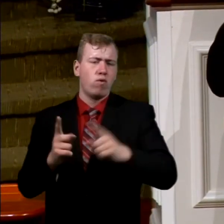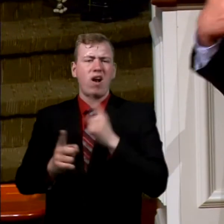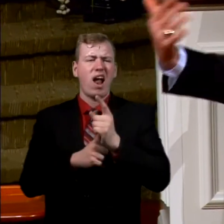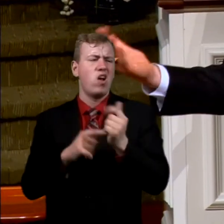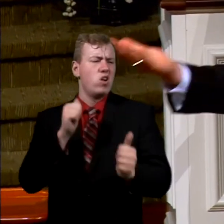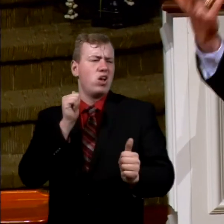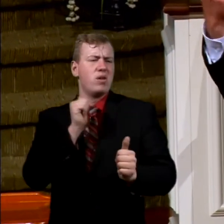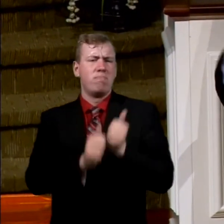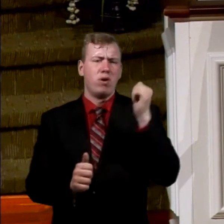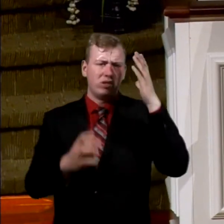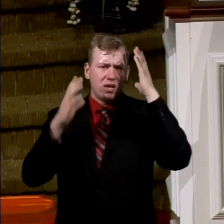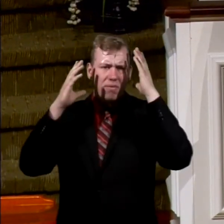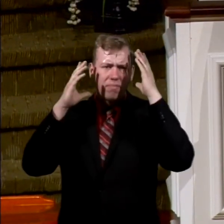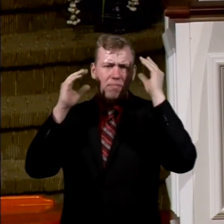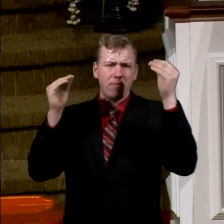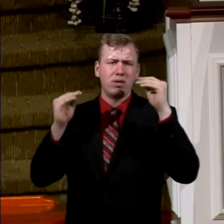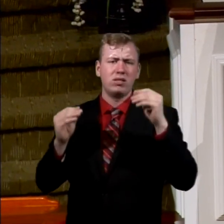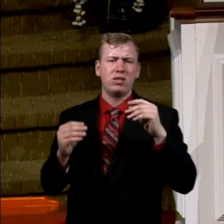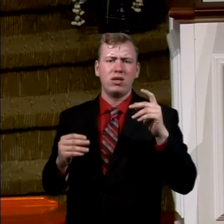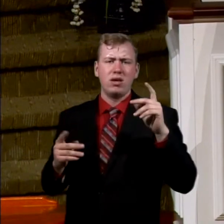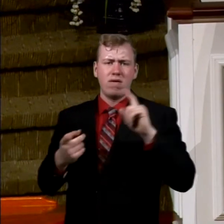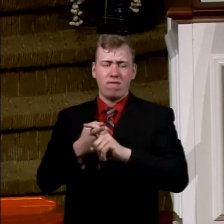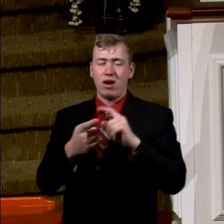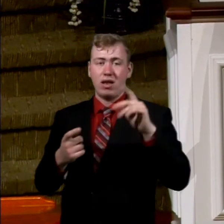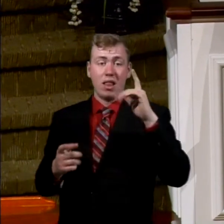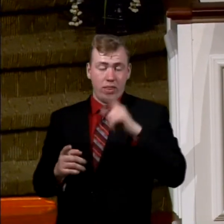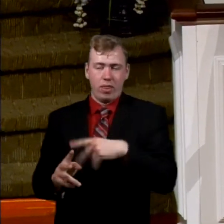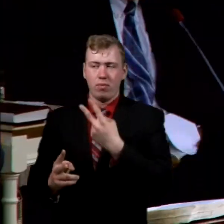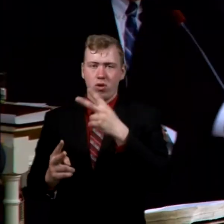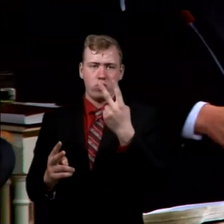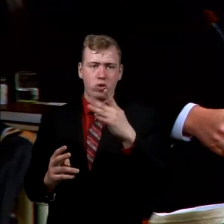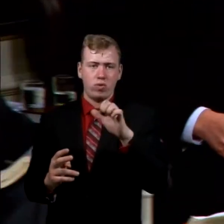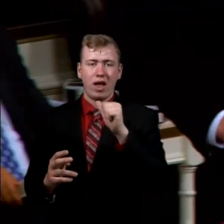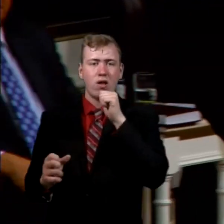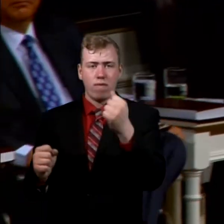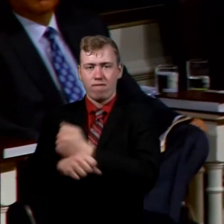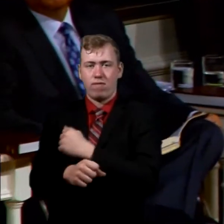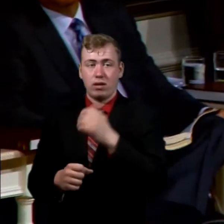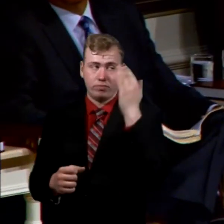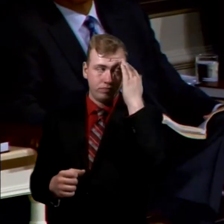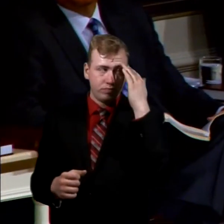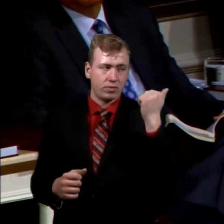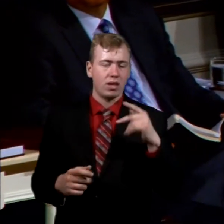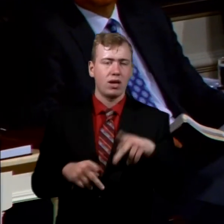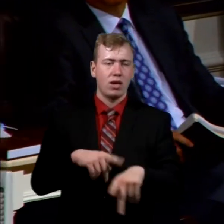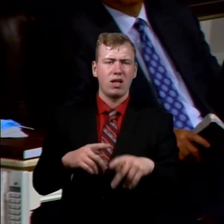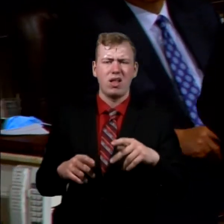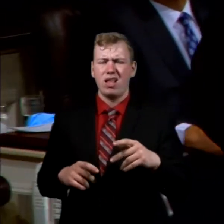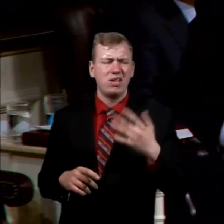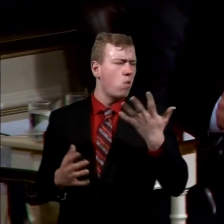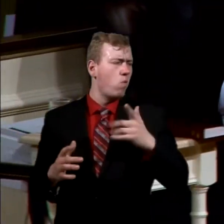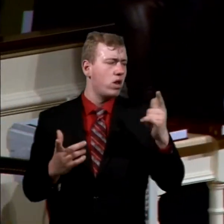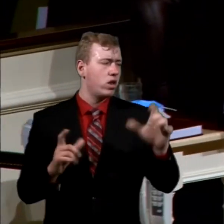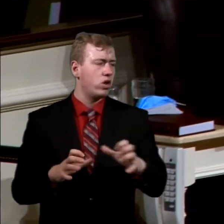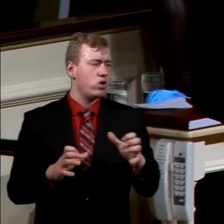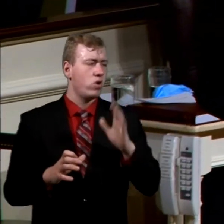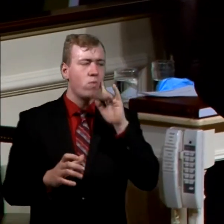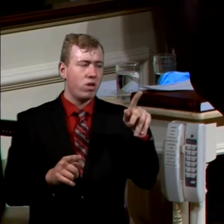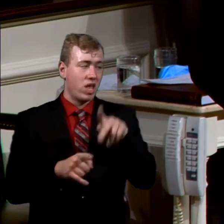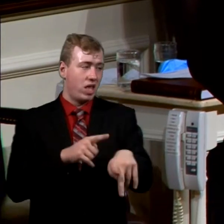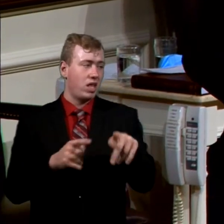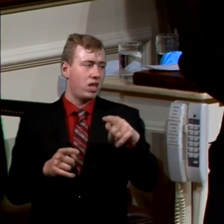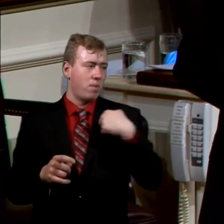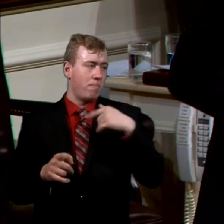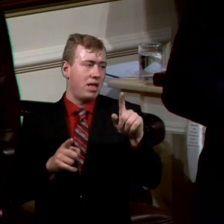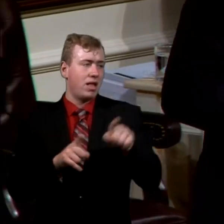of his, at least these two guys that were fighting knew. And so what are going to do? Kill me like he killed that Egyptian yesterday? And he instantly had fear